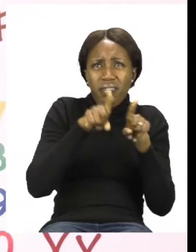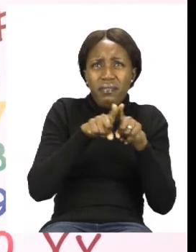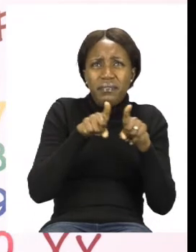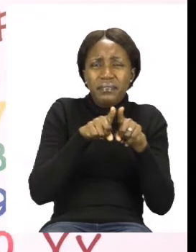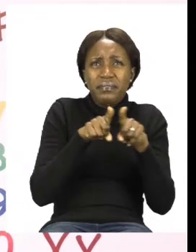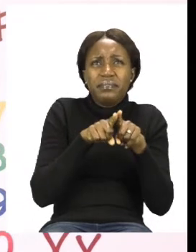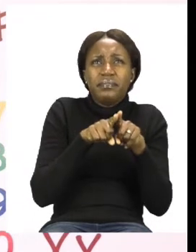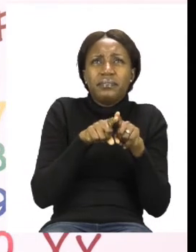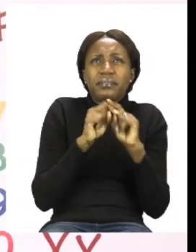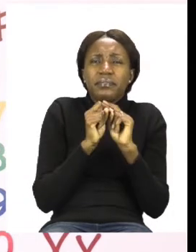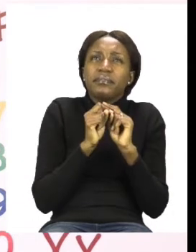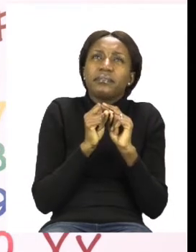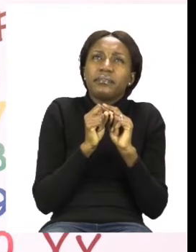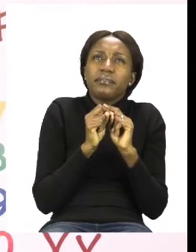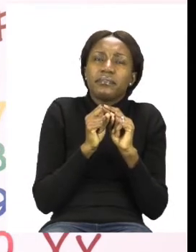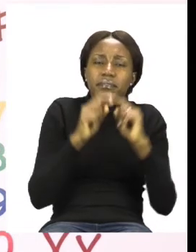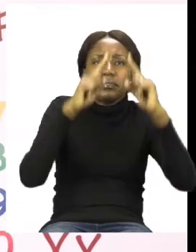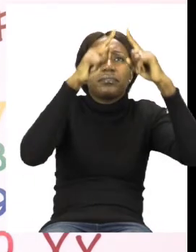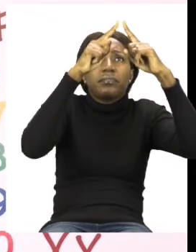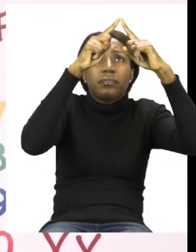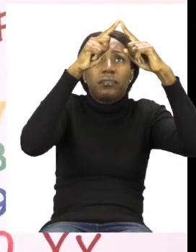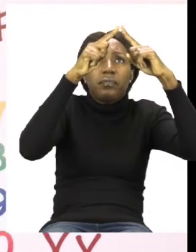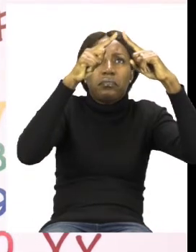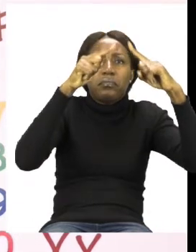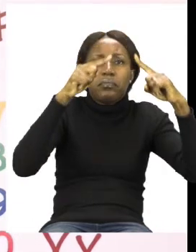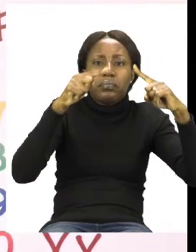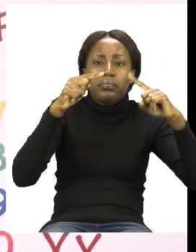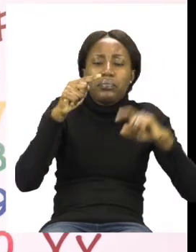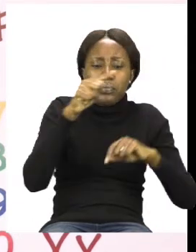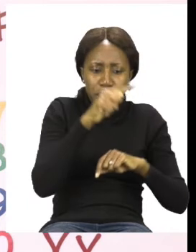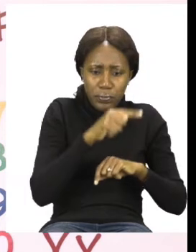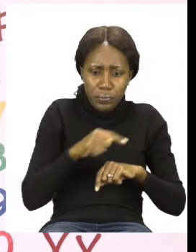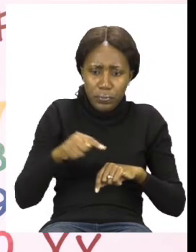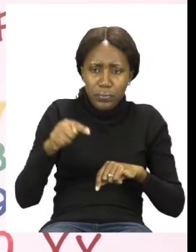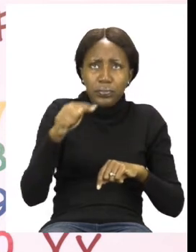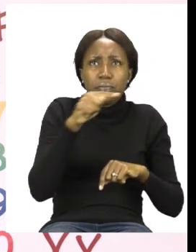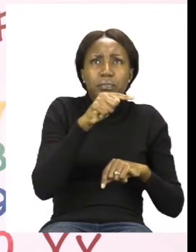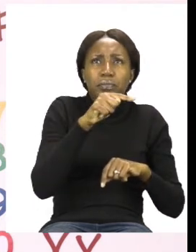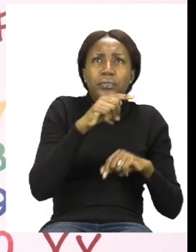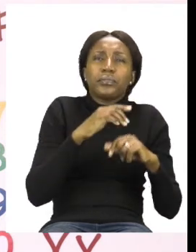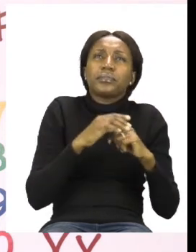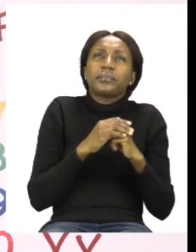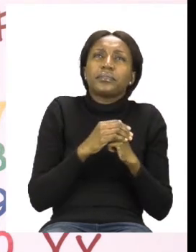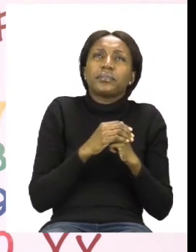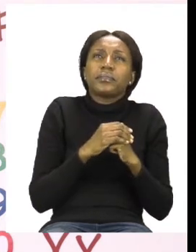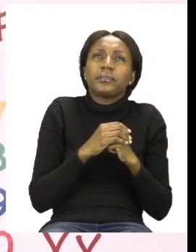-cone. Now a cone has a pointed top and a round